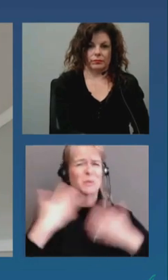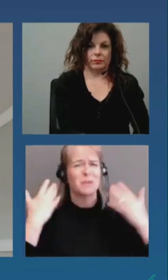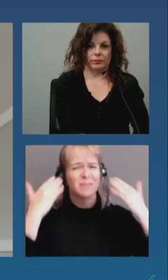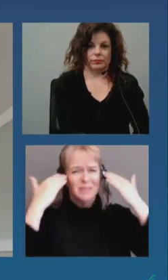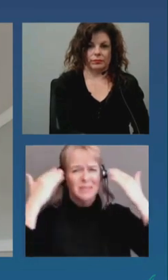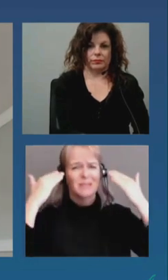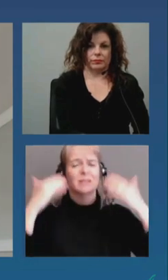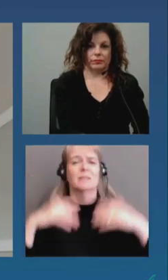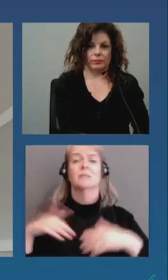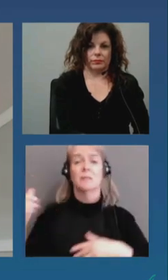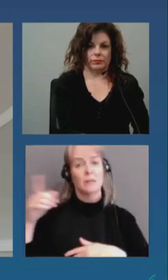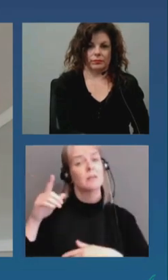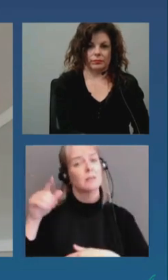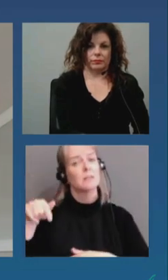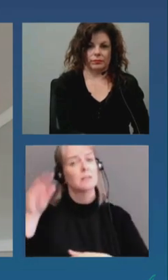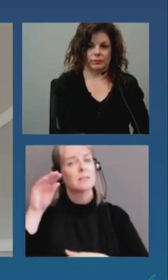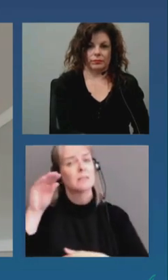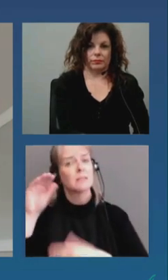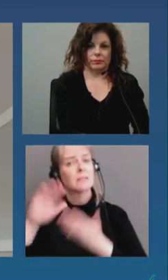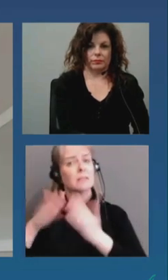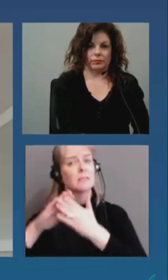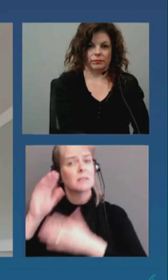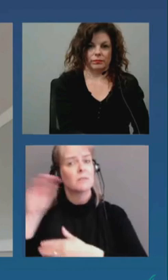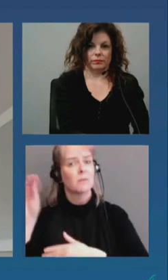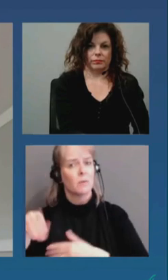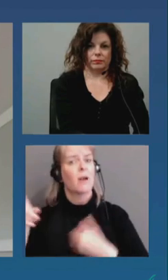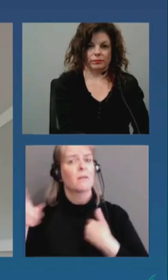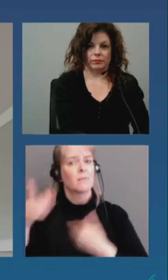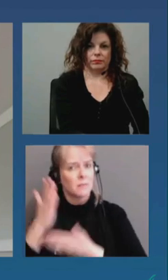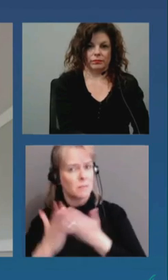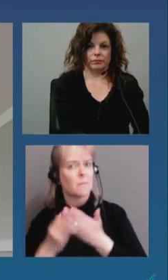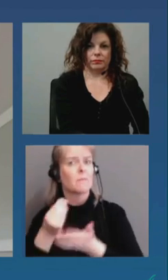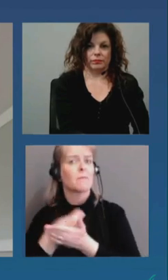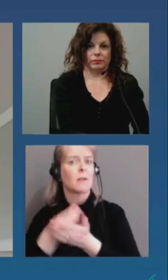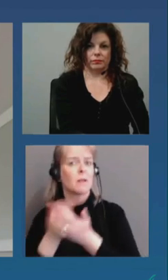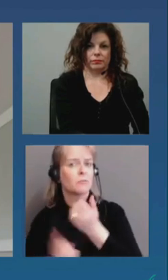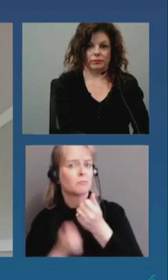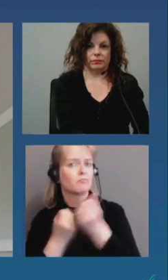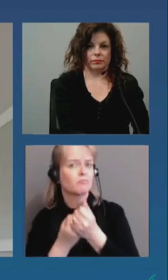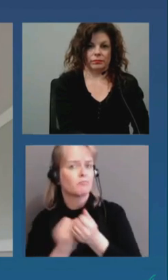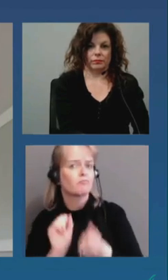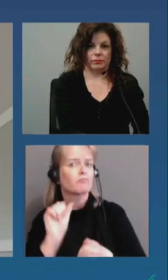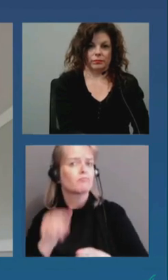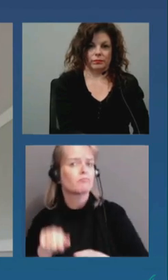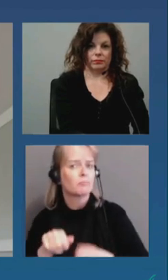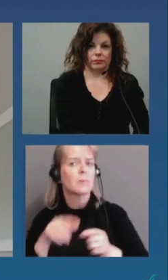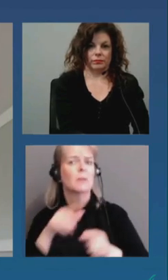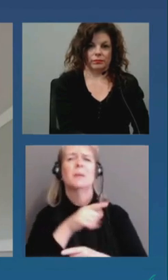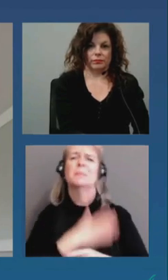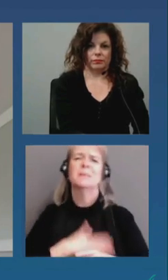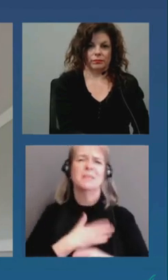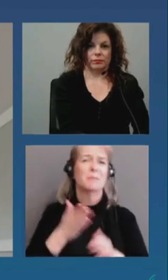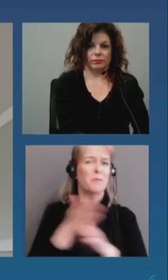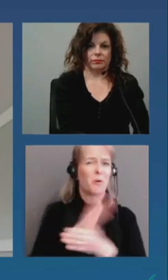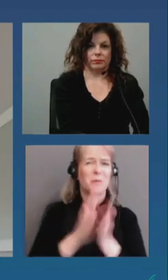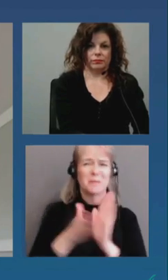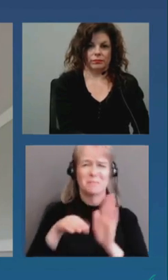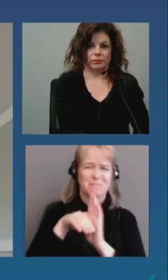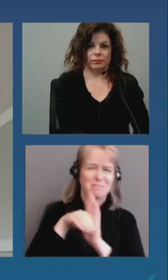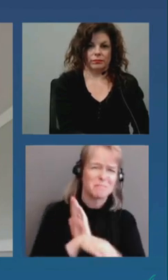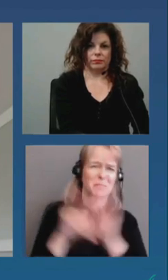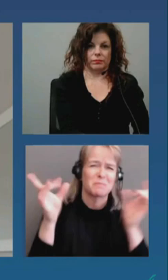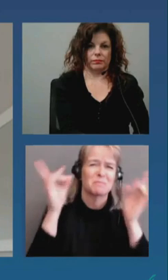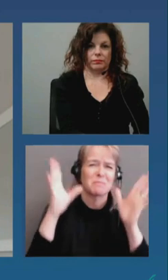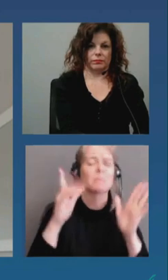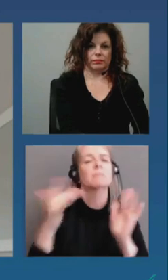And I encourage people to reach out to help each other before an emergency occurs. With schools going back